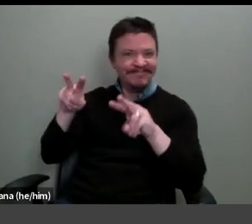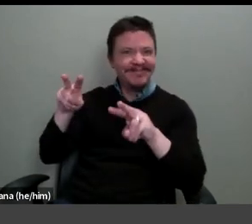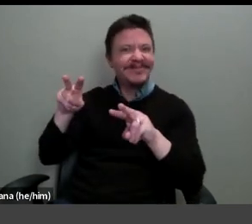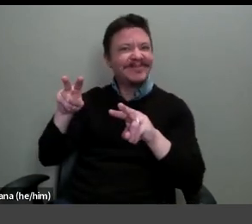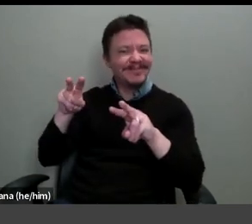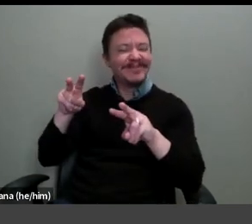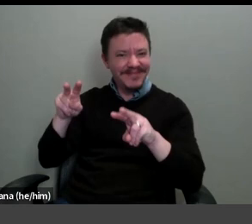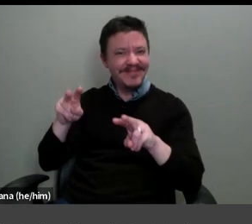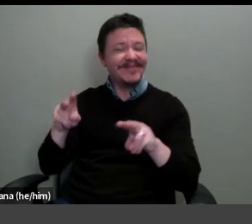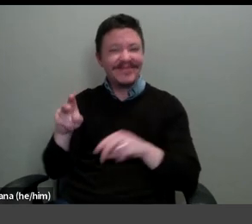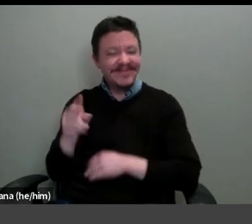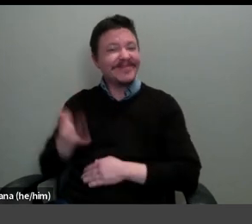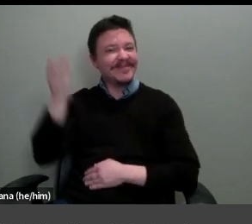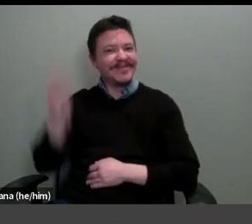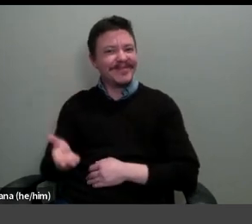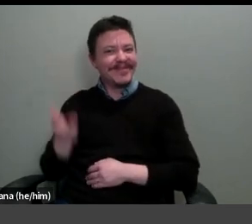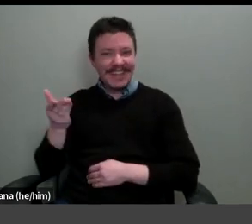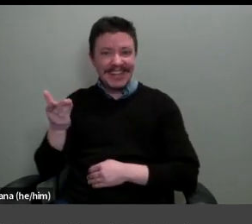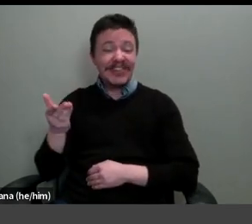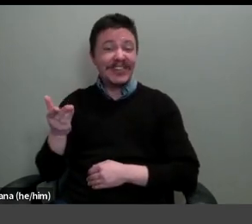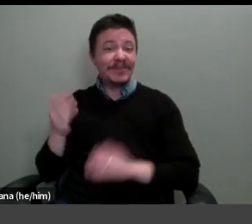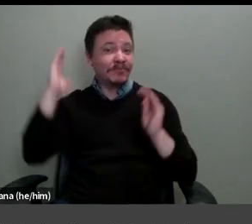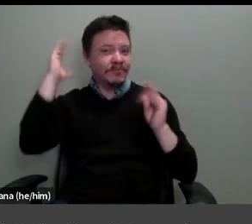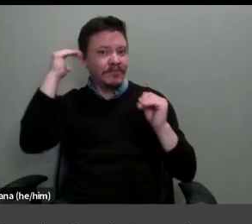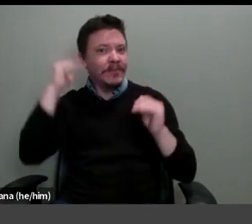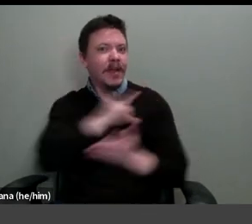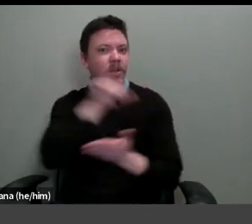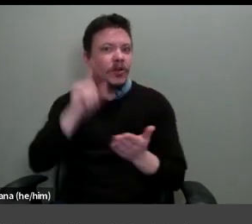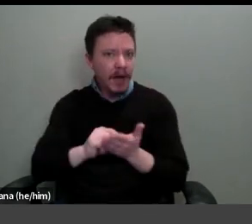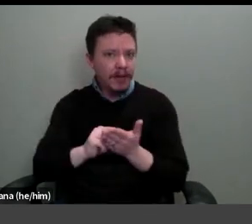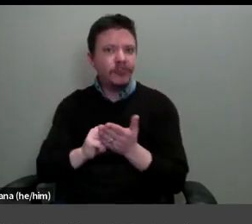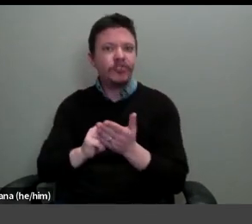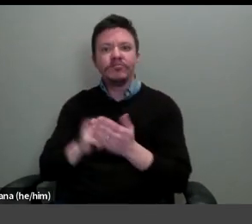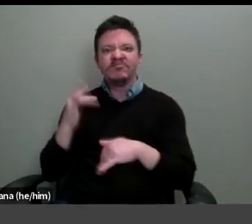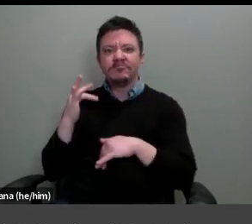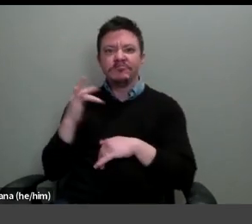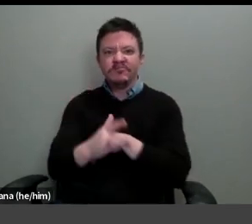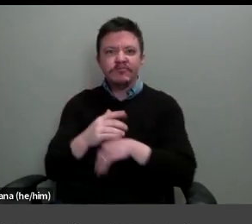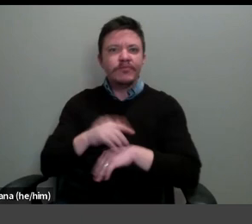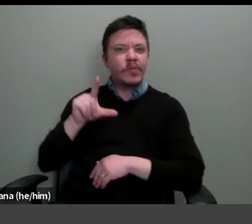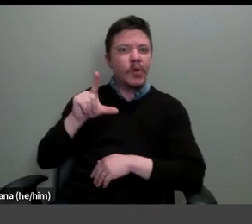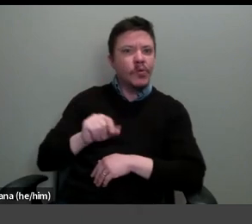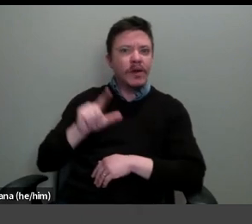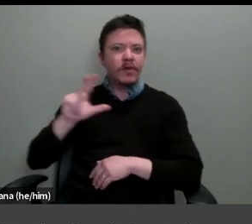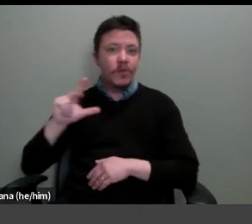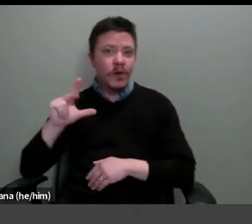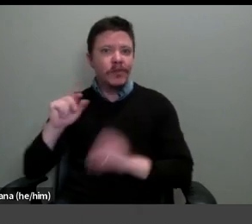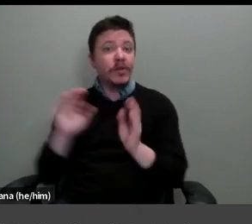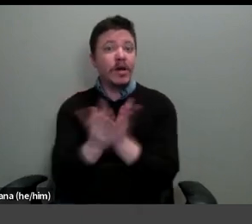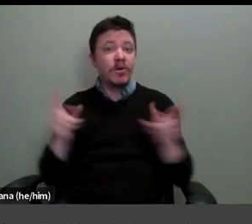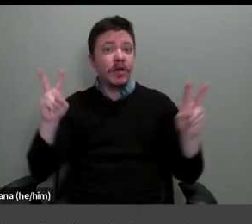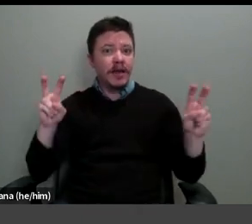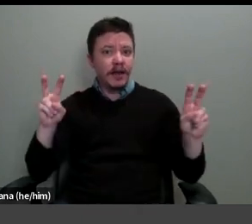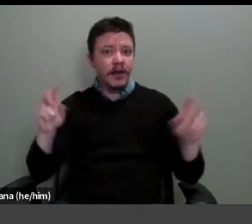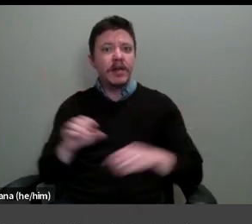And she is expecting to publish in early 2023, a book entitled Edward